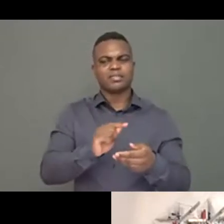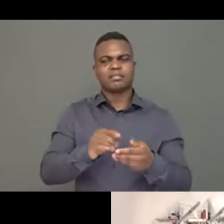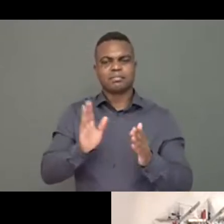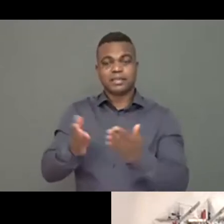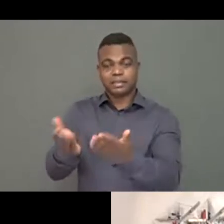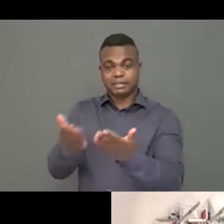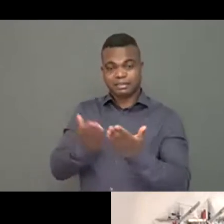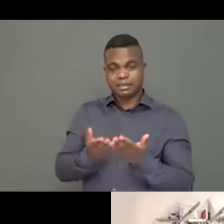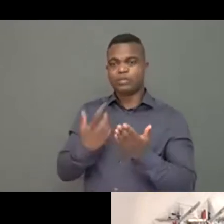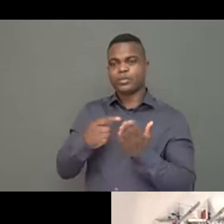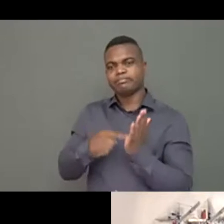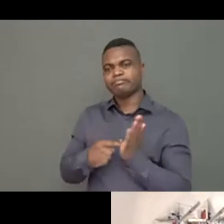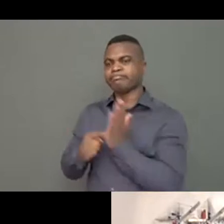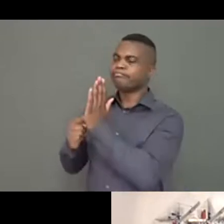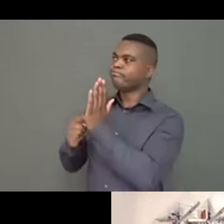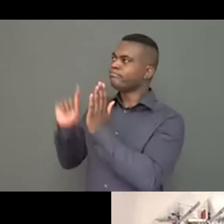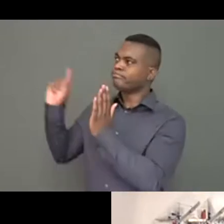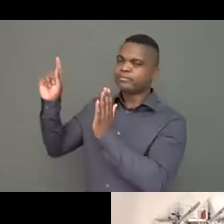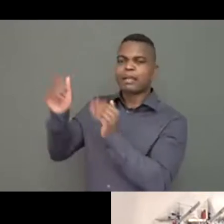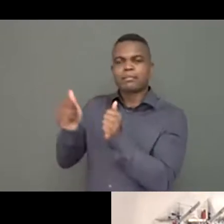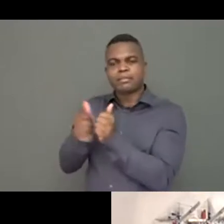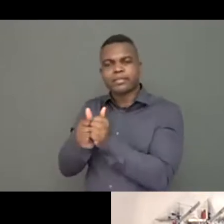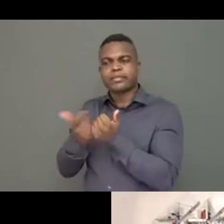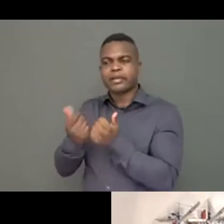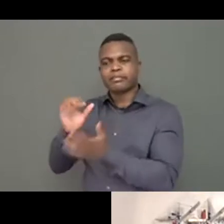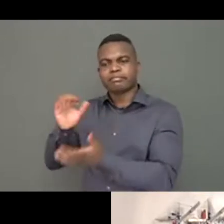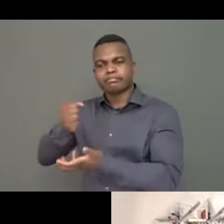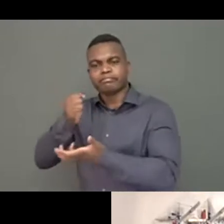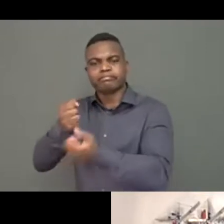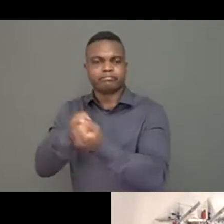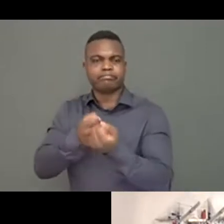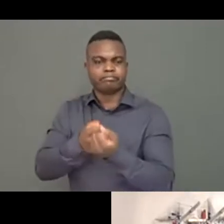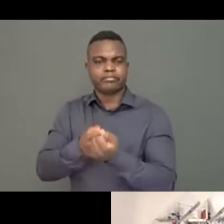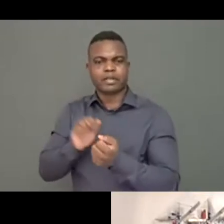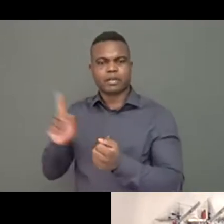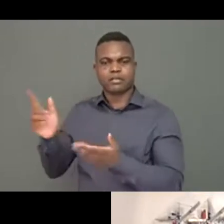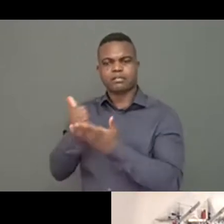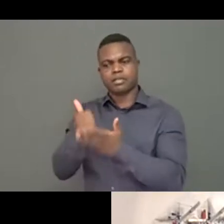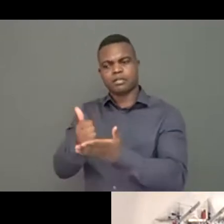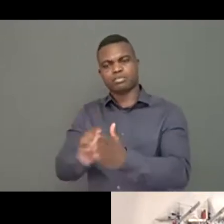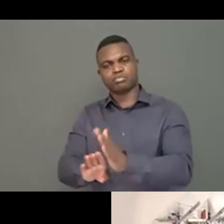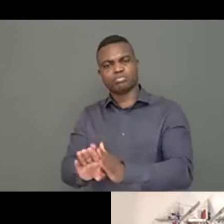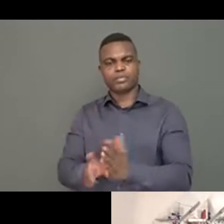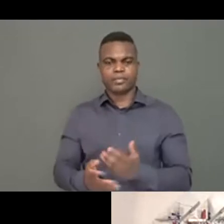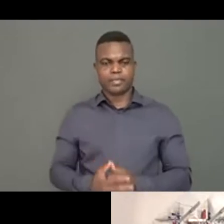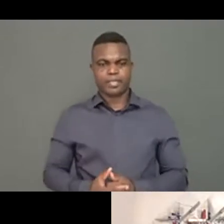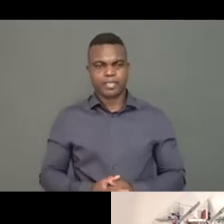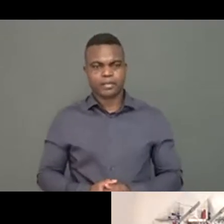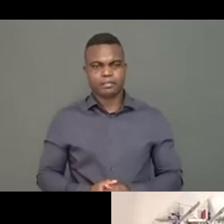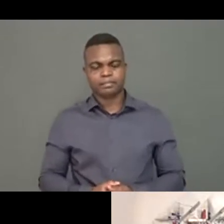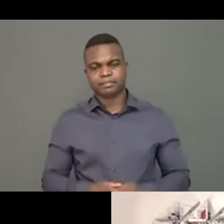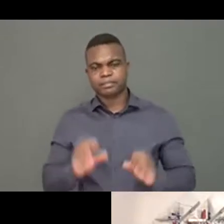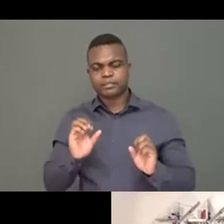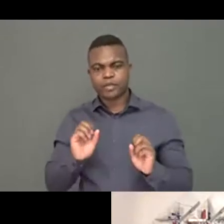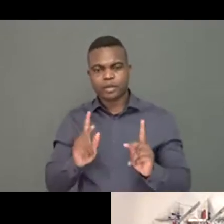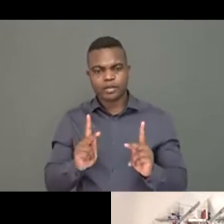Okay. Okay. So if organizations don't feel that they have the resources, either financial or human resources, to carry